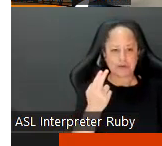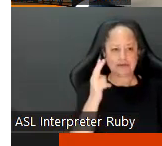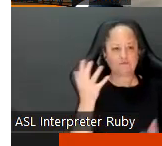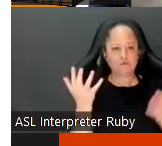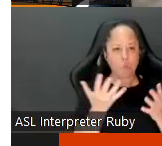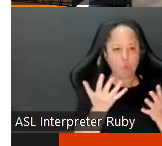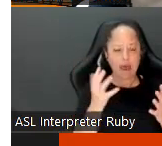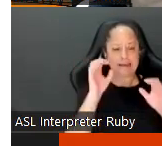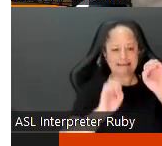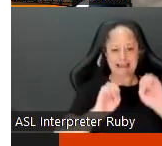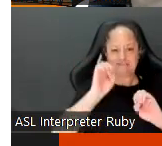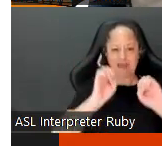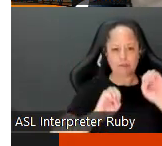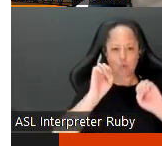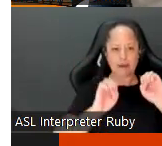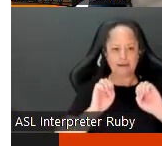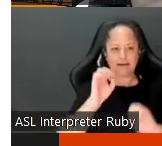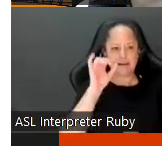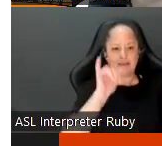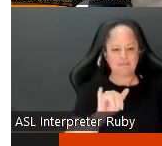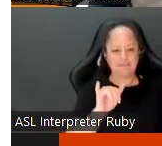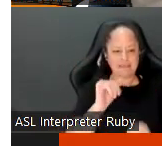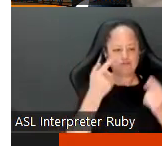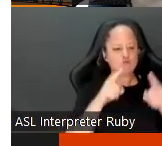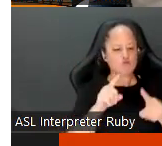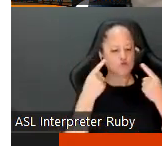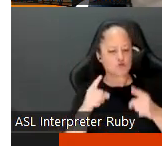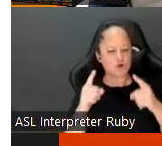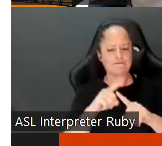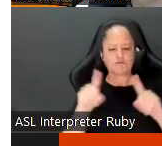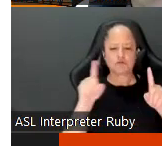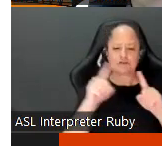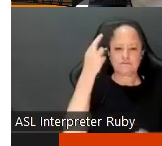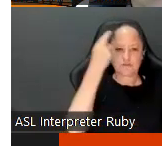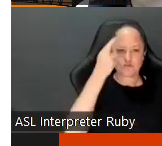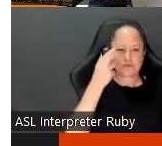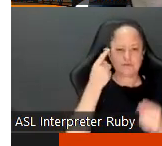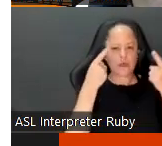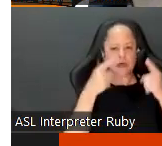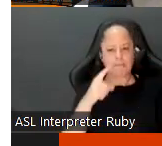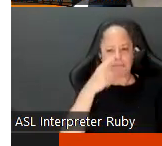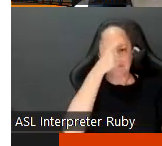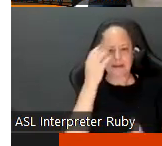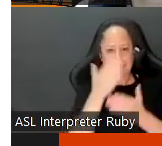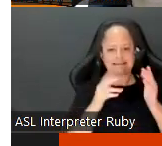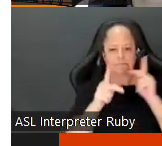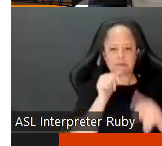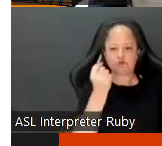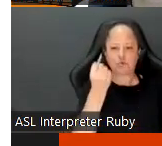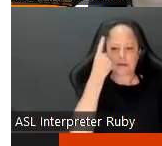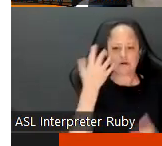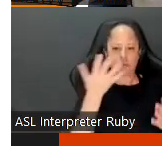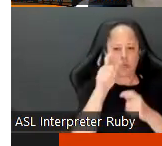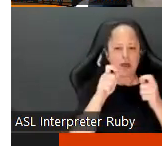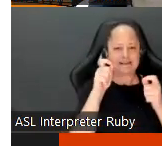what is being evaluated and this is occurring for a lot of different reasons um it's happening i think because some folks don't understand what